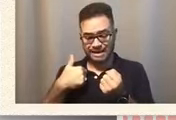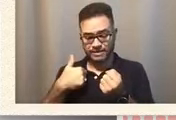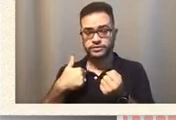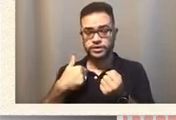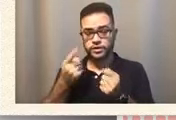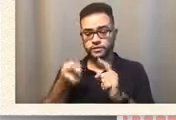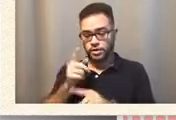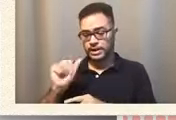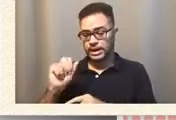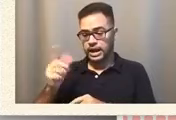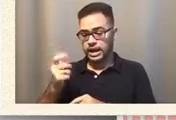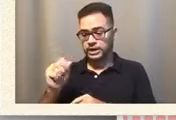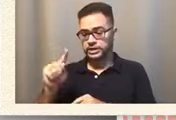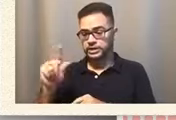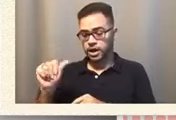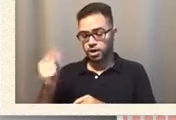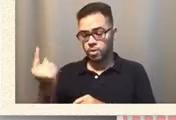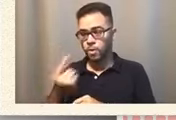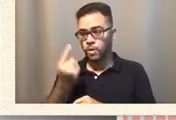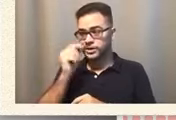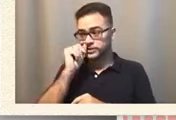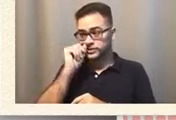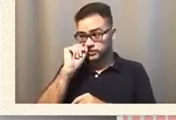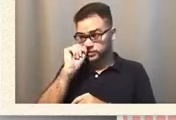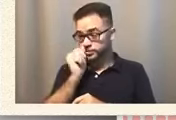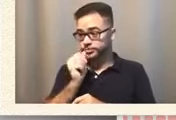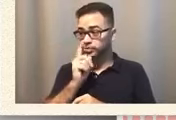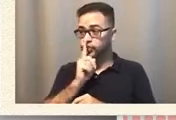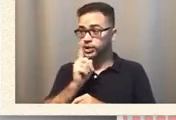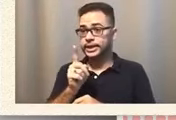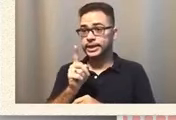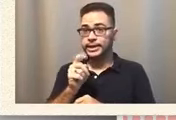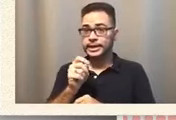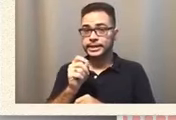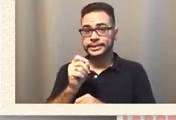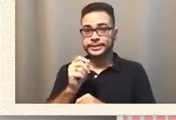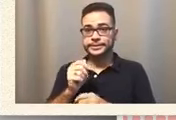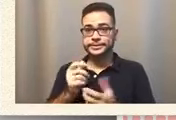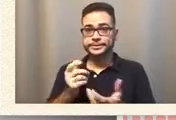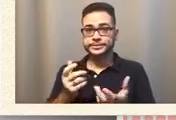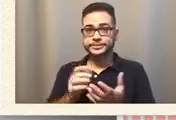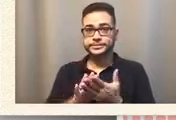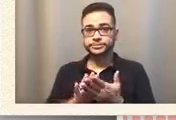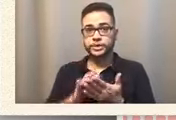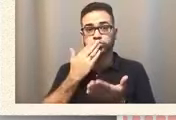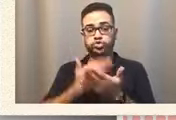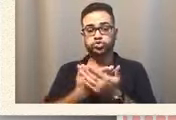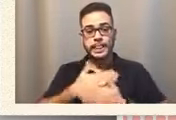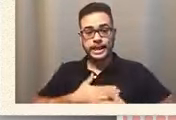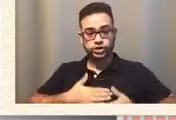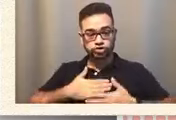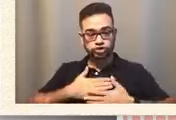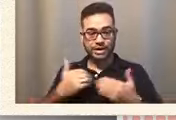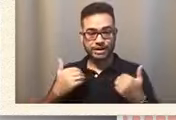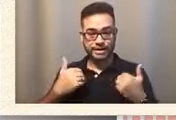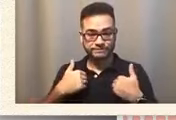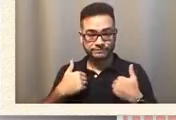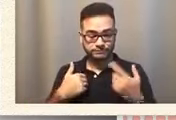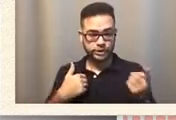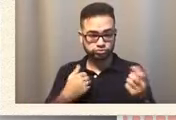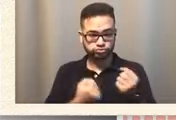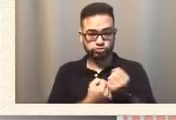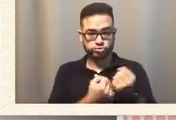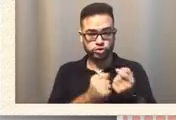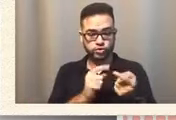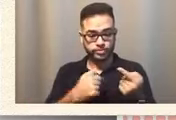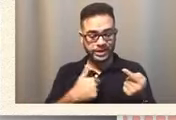it's always been a, a great, um, pleasure having her, you know, and, you know, knowing that she's there for me as a